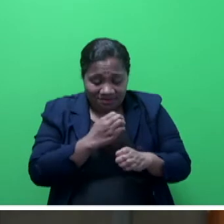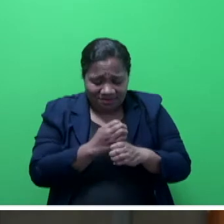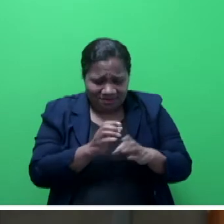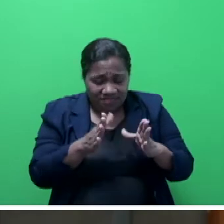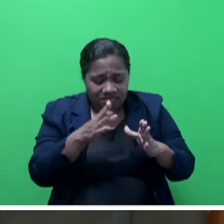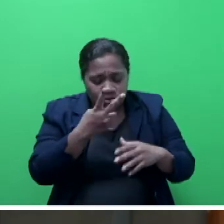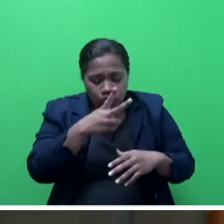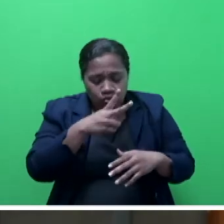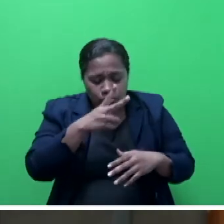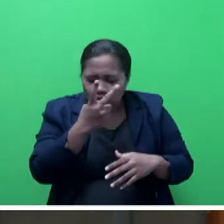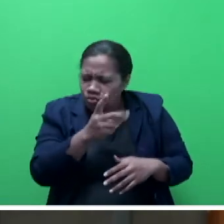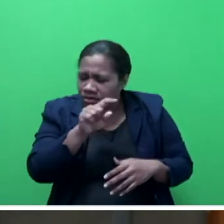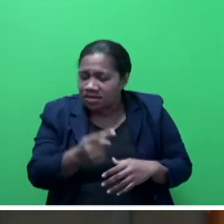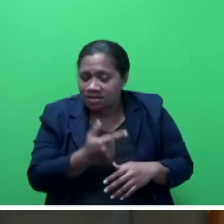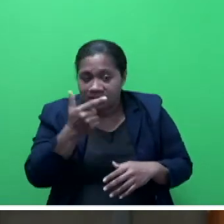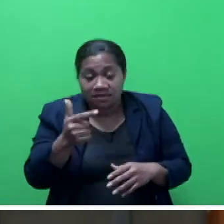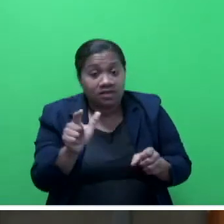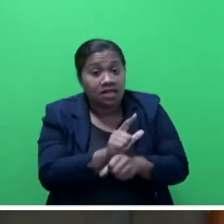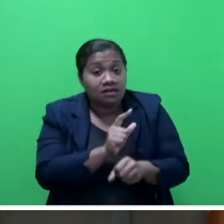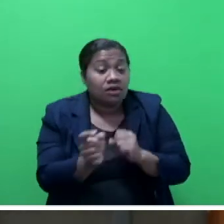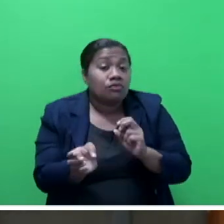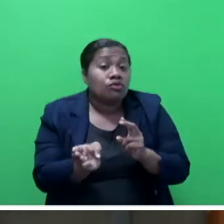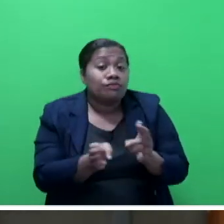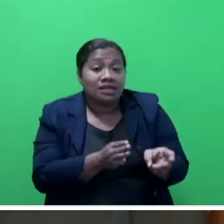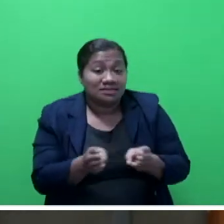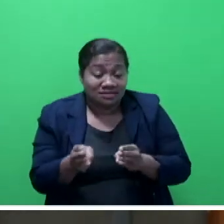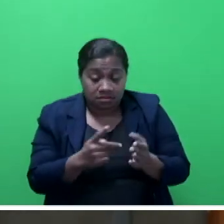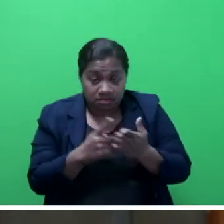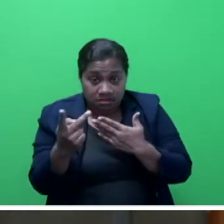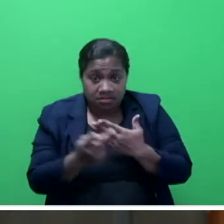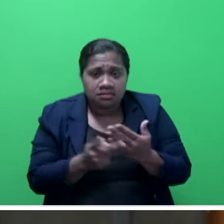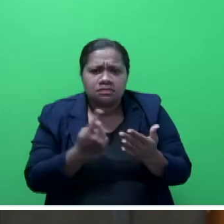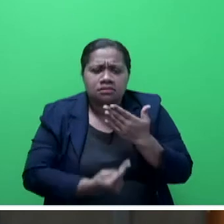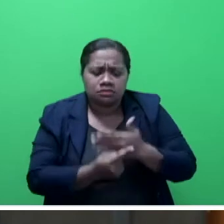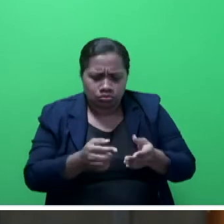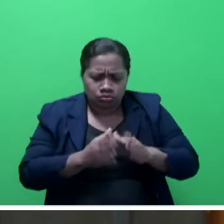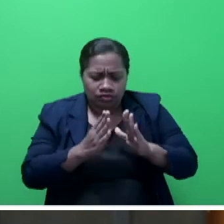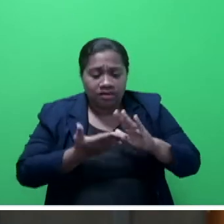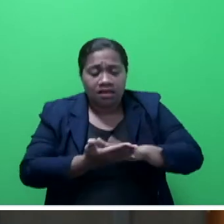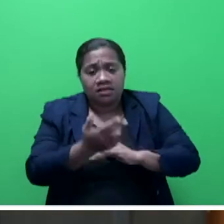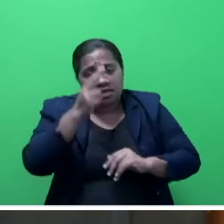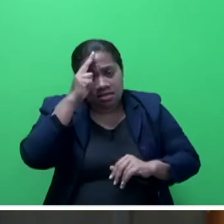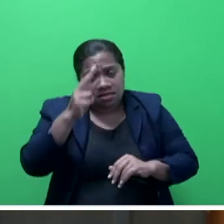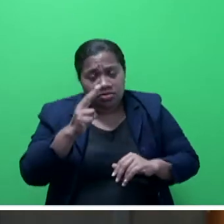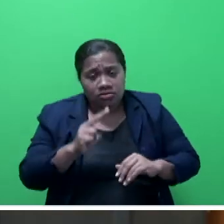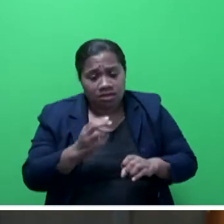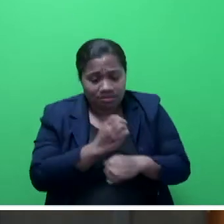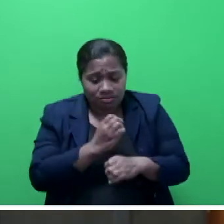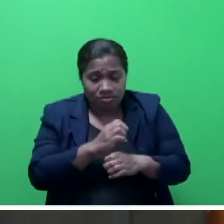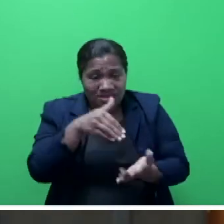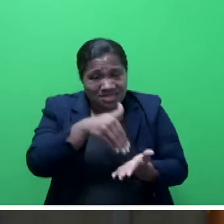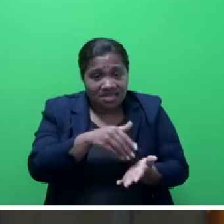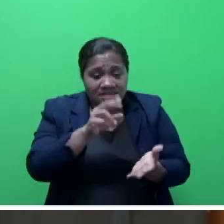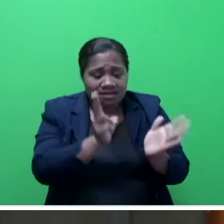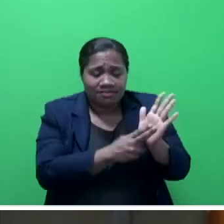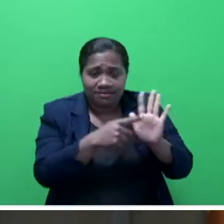Mr Speaker Say, the Labour Mobility Programme established under the National Employment Centre Act , 2009,